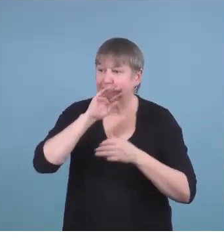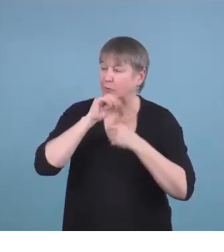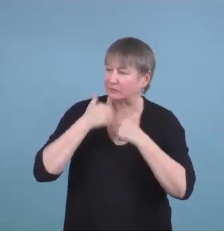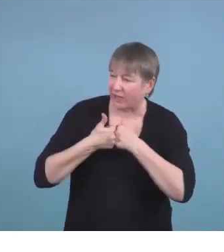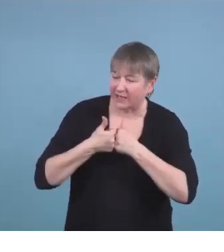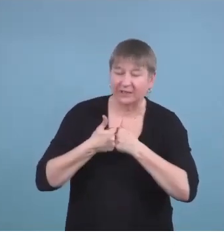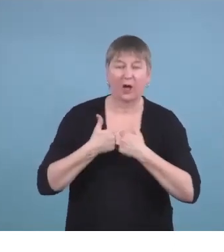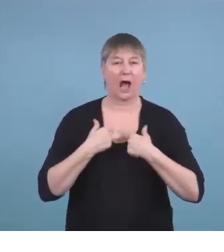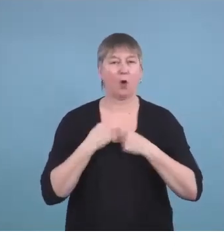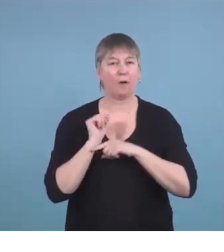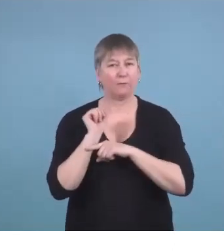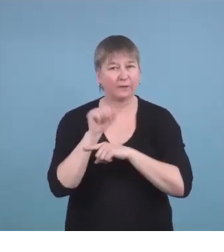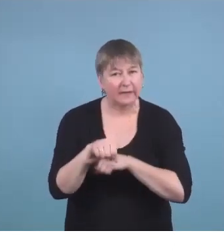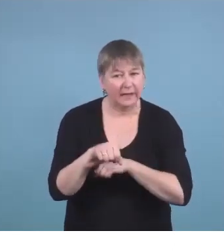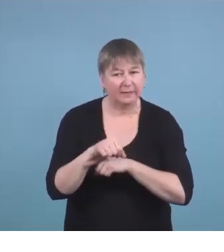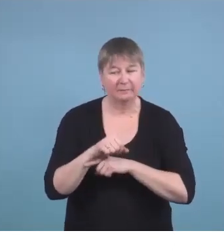been,